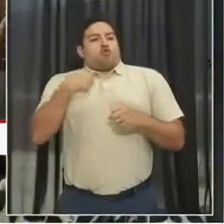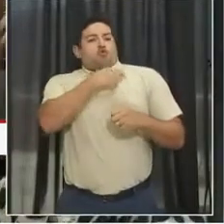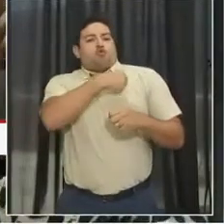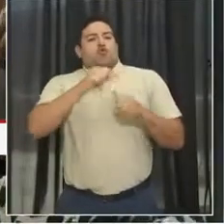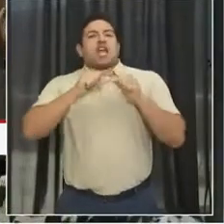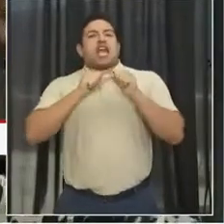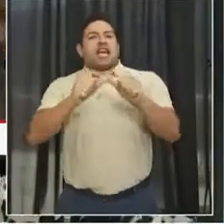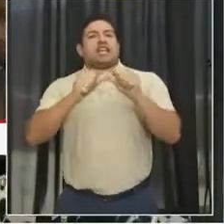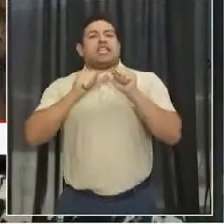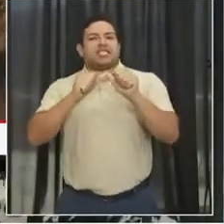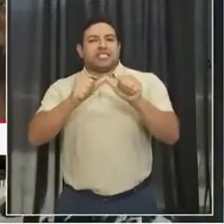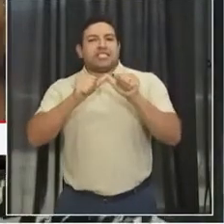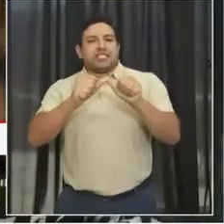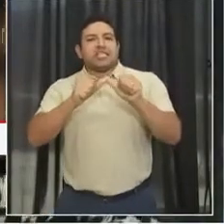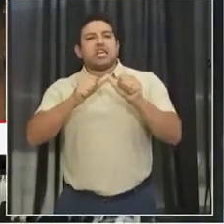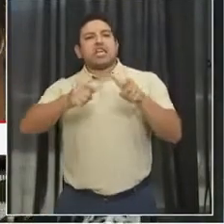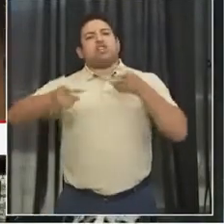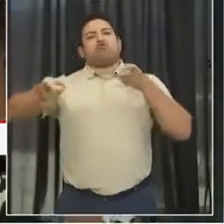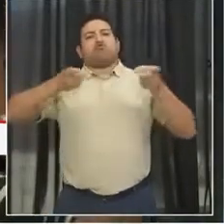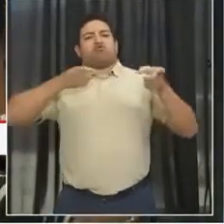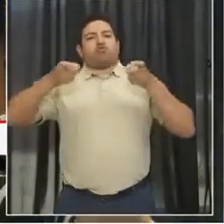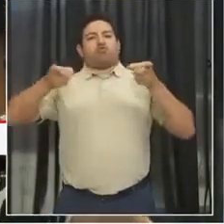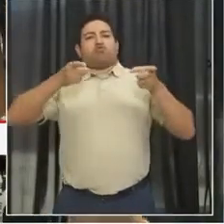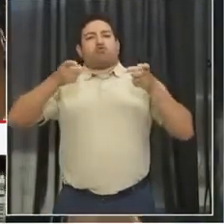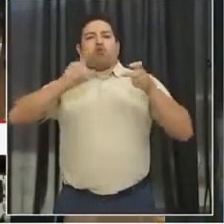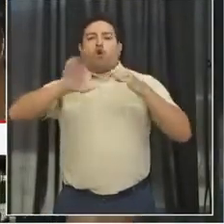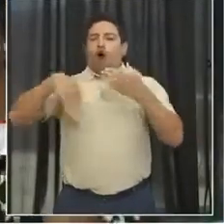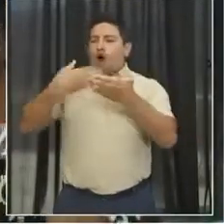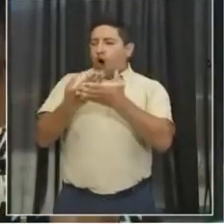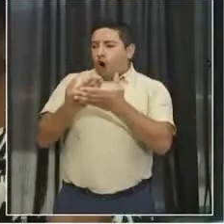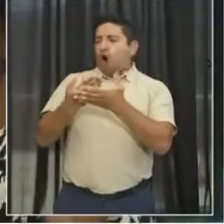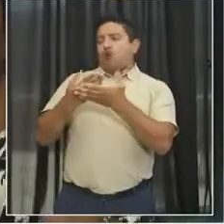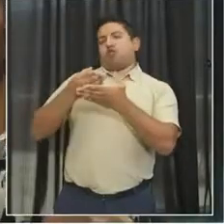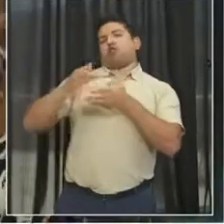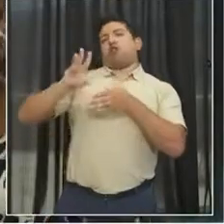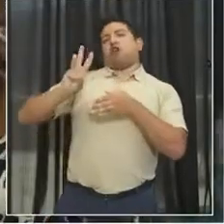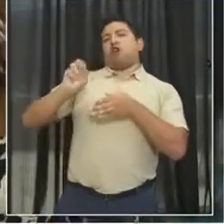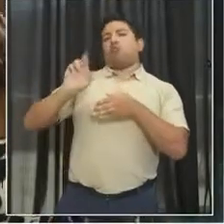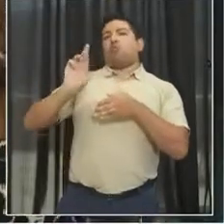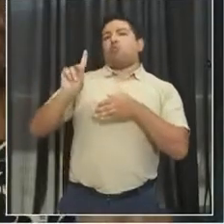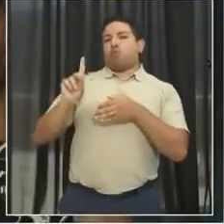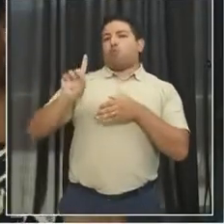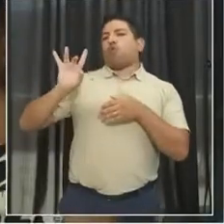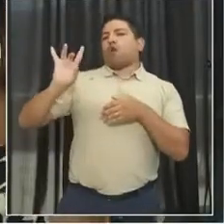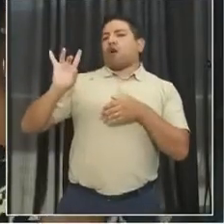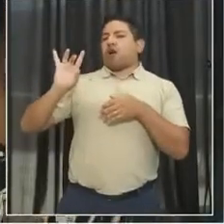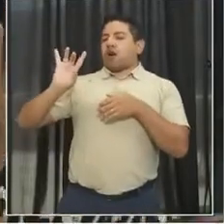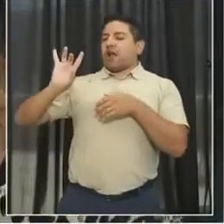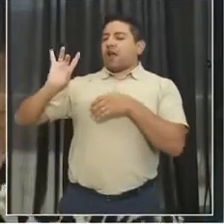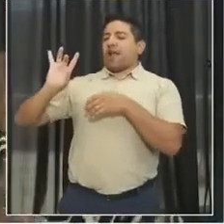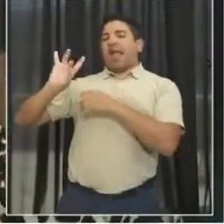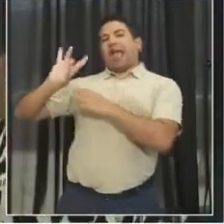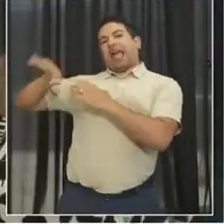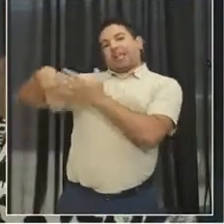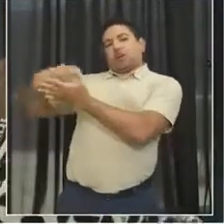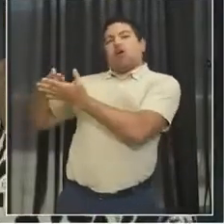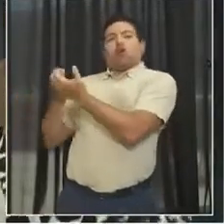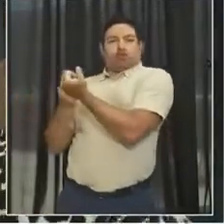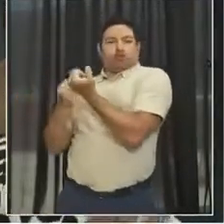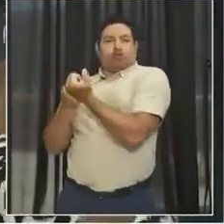all of the district's eight wards. Is Ward 1 here? Where is Ward 1?